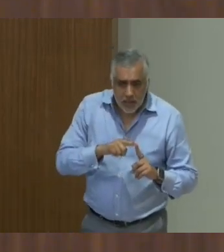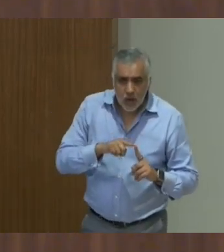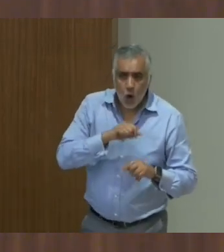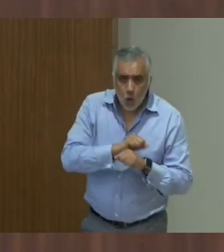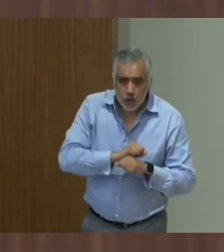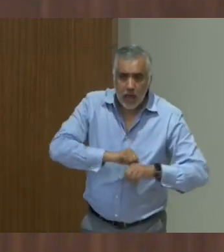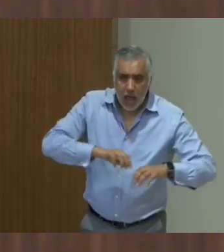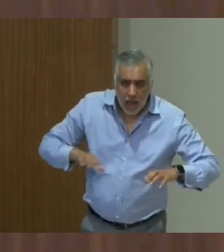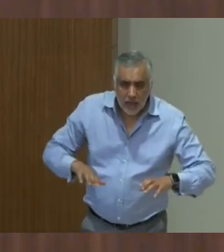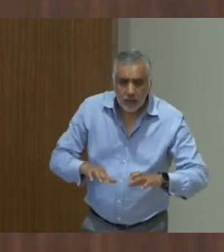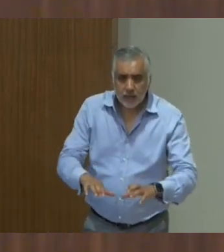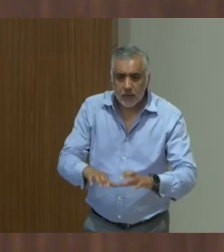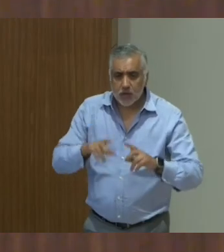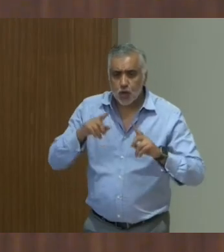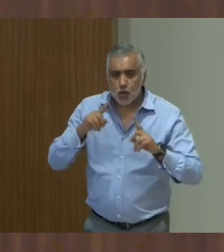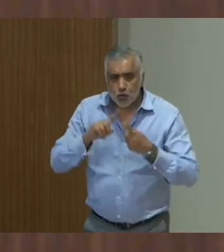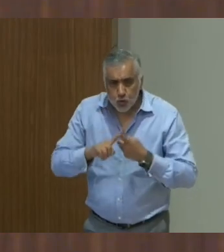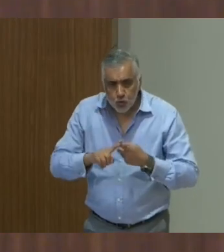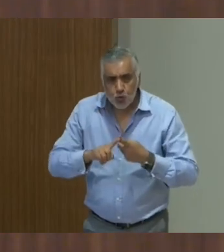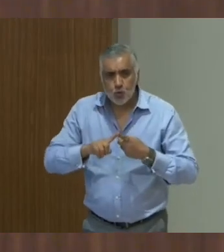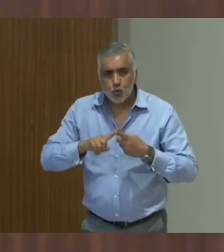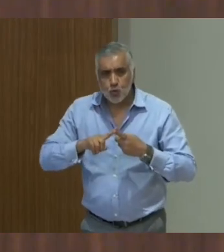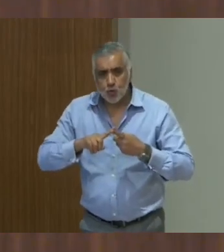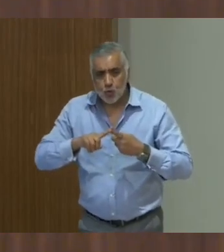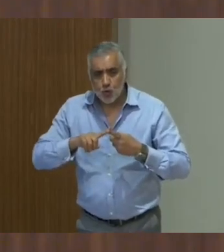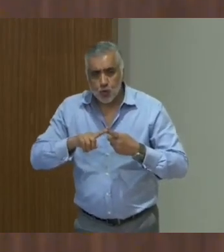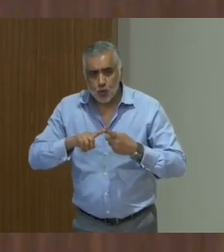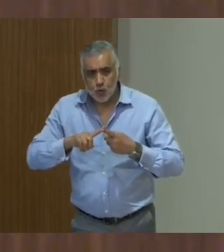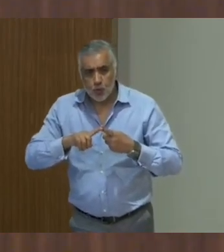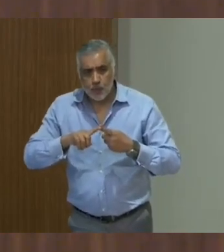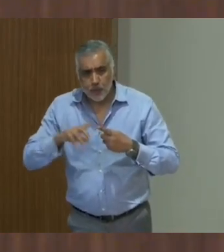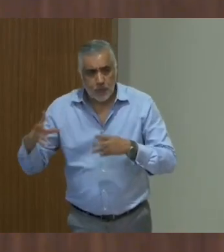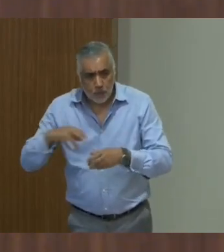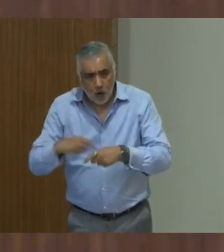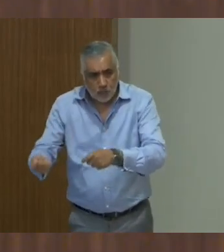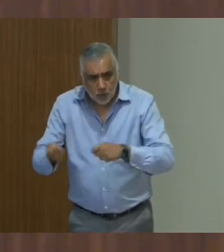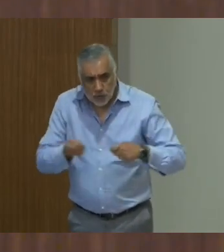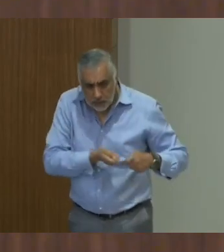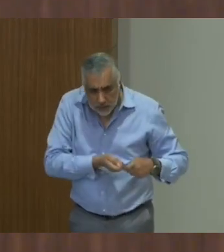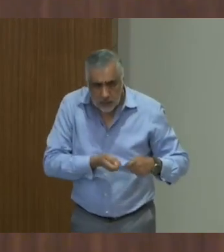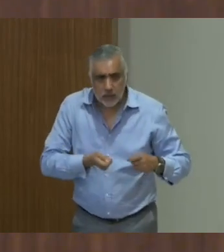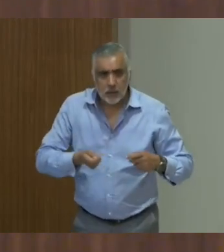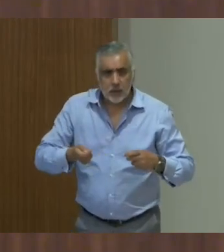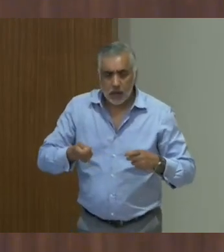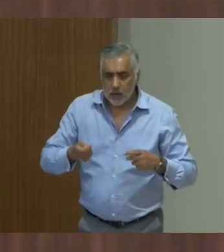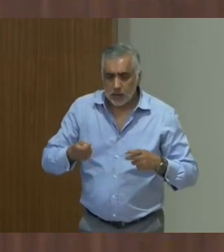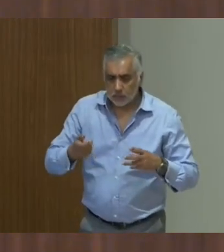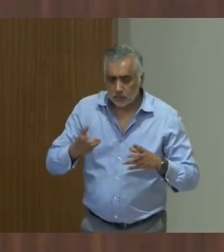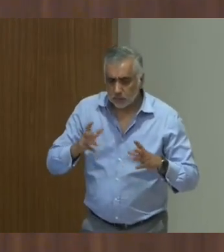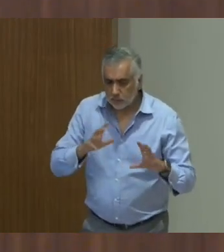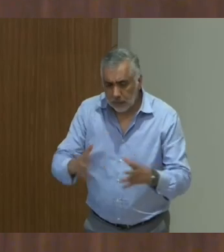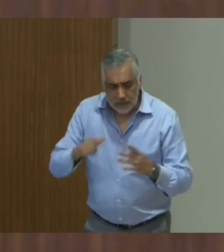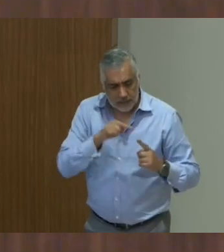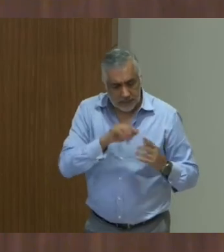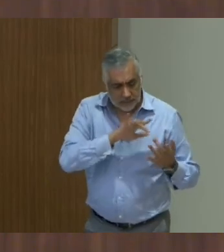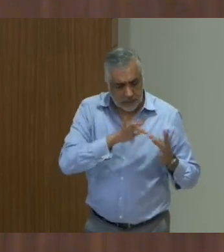activists, advocates, uh, working for building awareness and engaging in advocacy. So, the, the, this network,